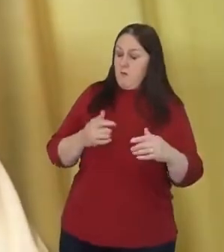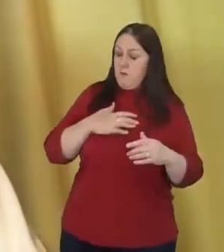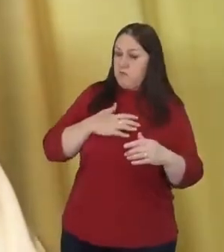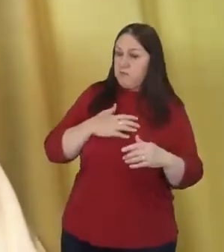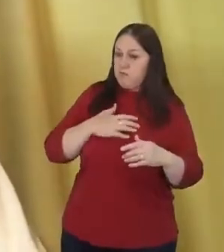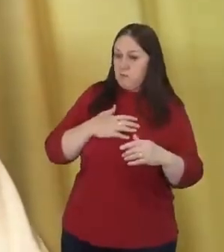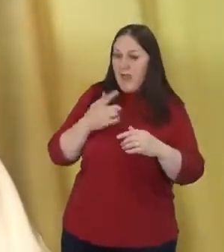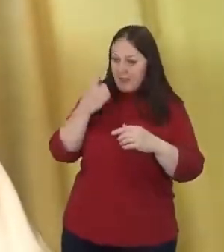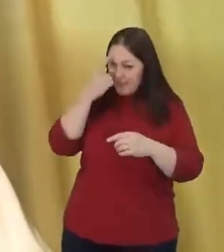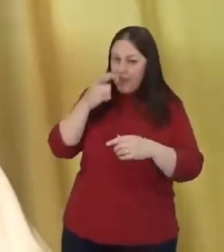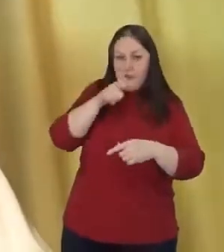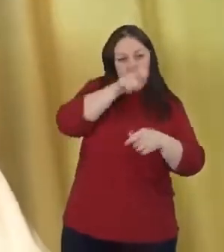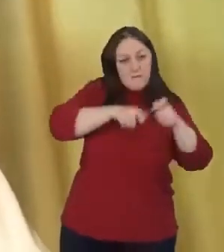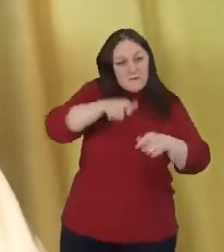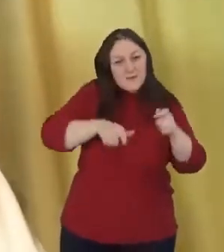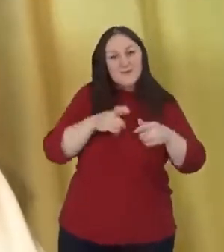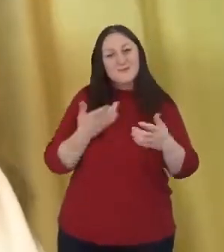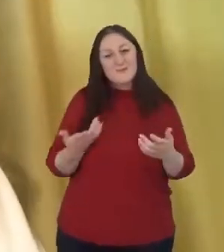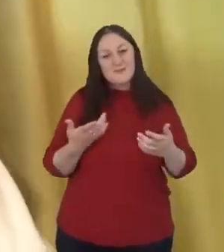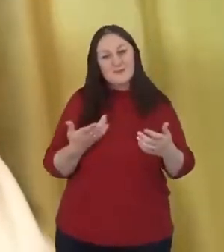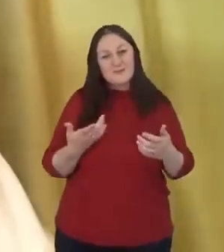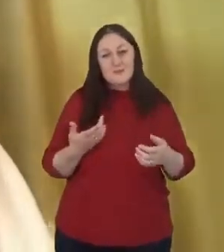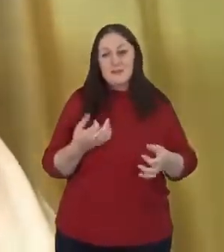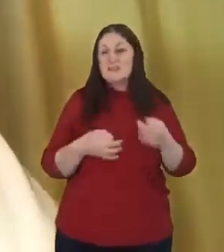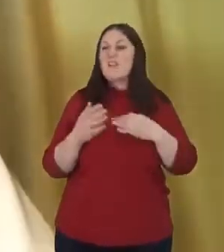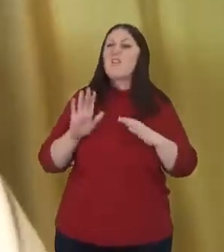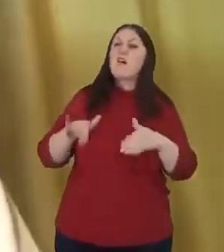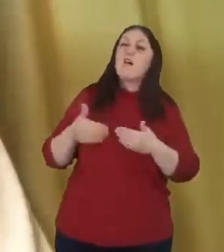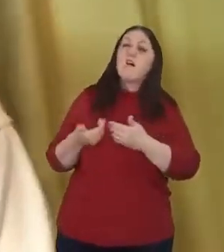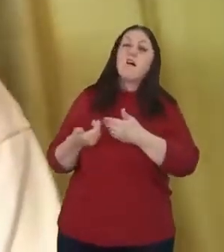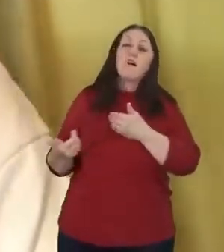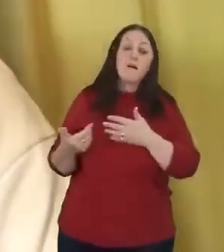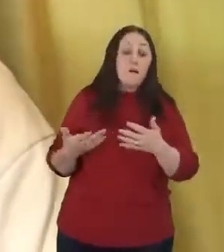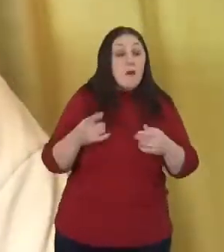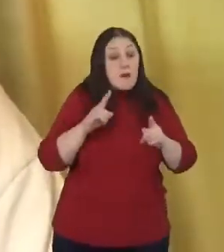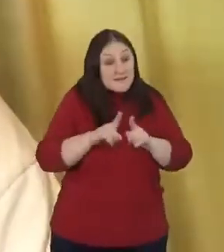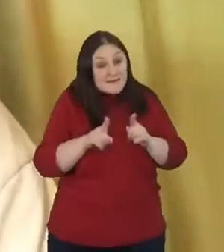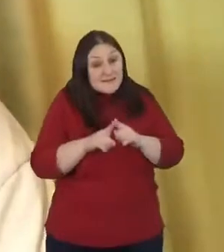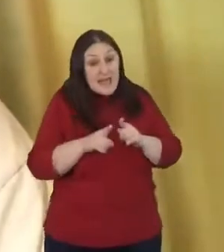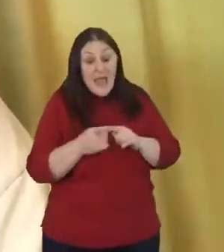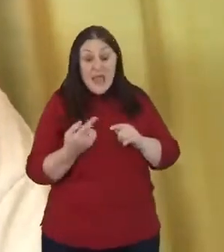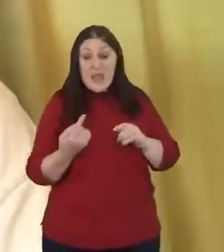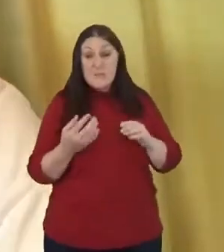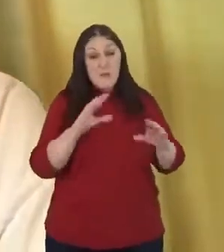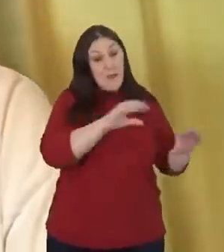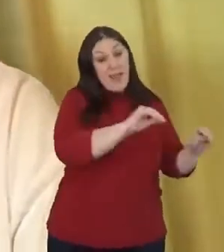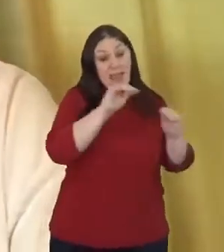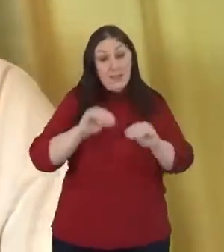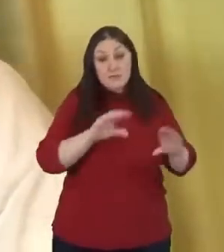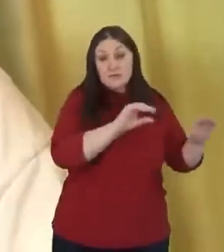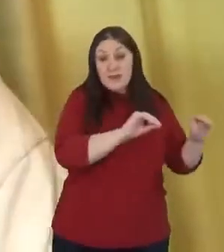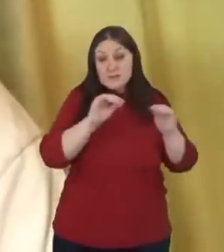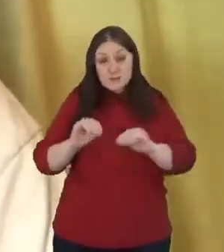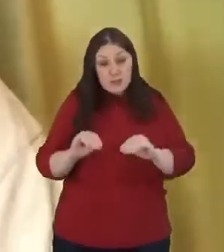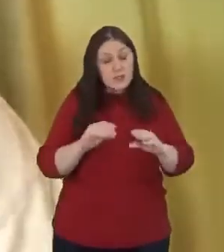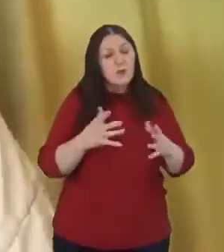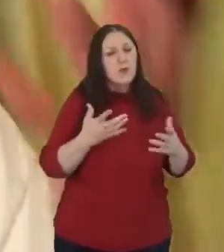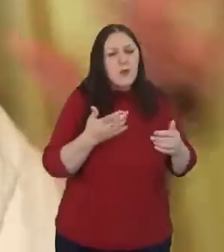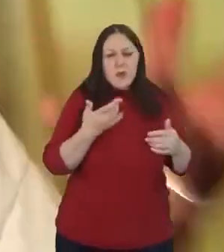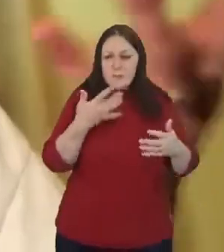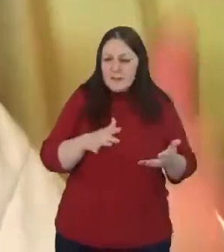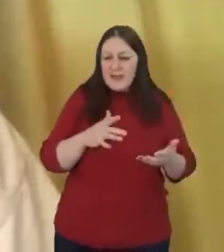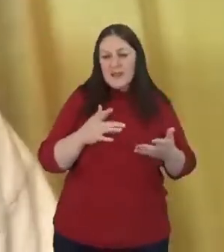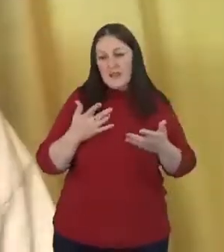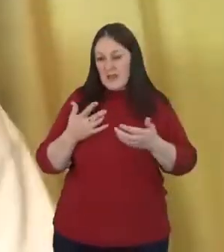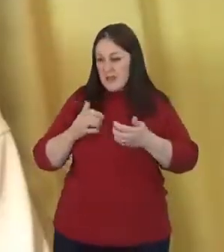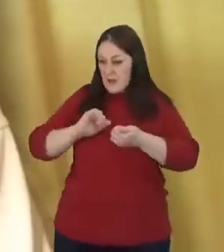As we think of immigration, it's the same, right? One of the most powerful things that we did around immigration was in partnership with our dreamers,